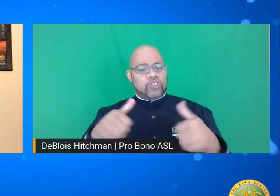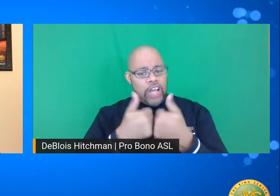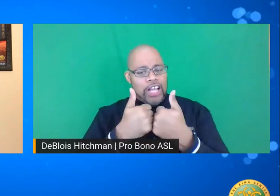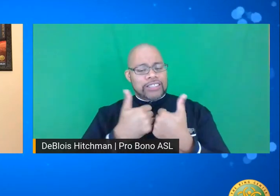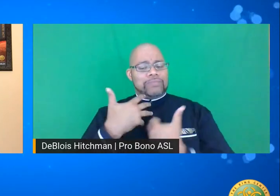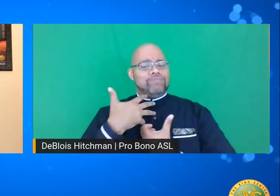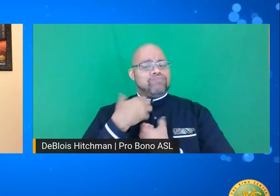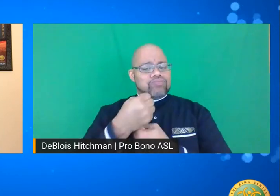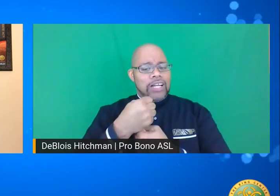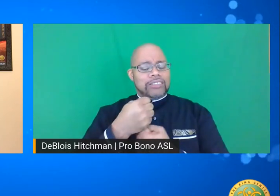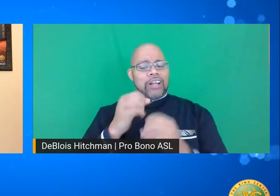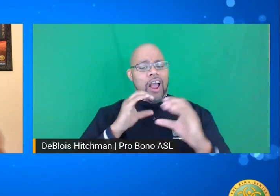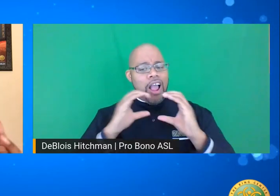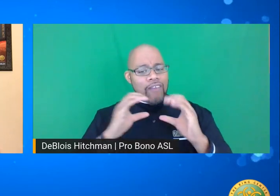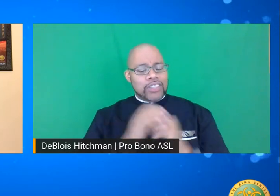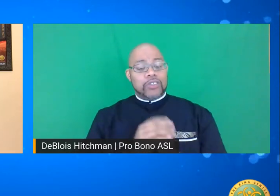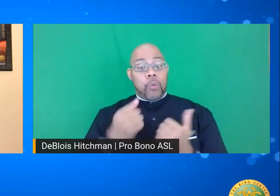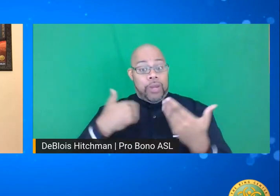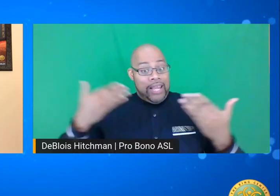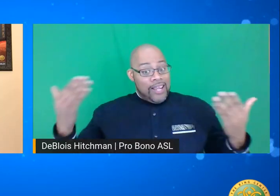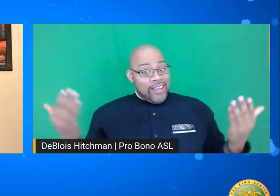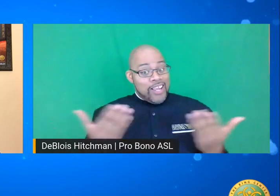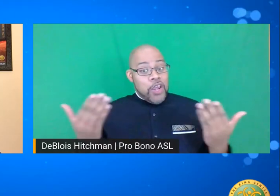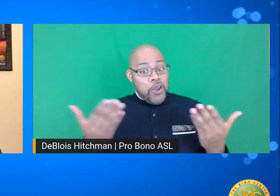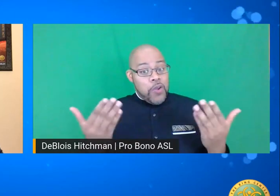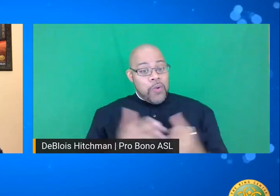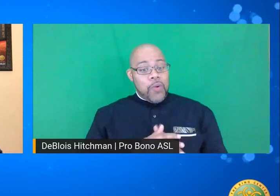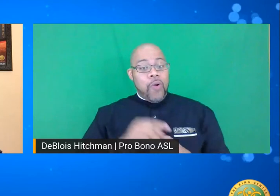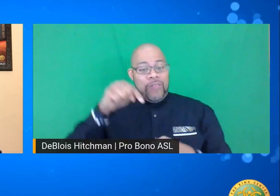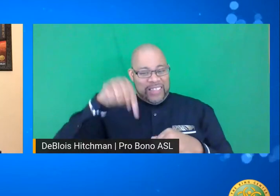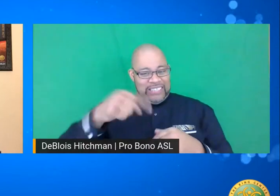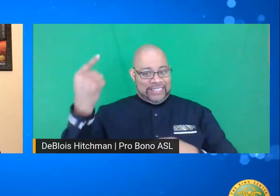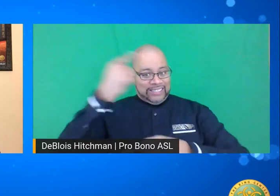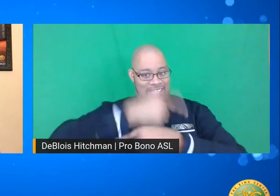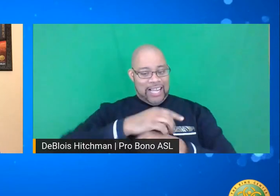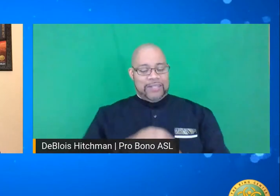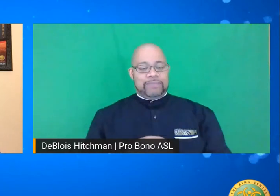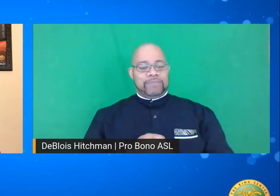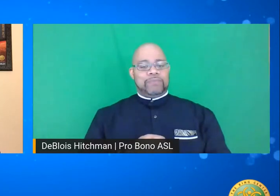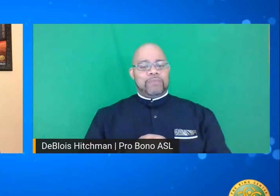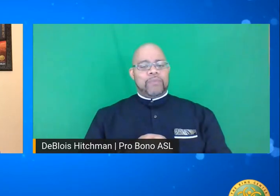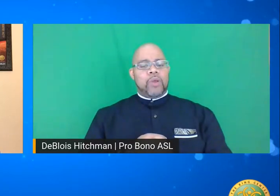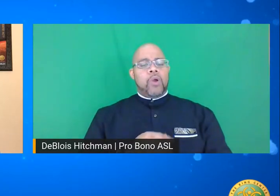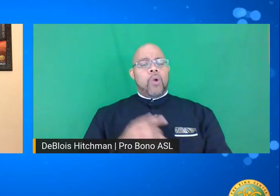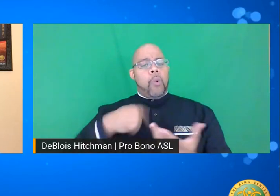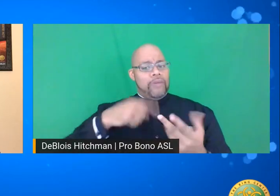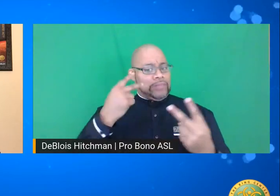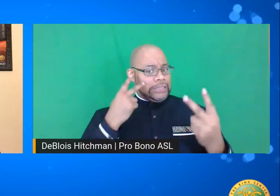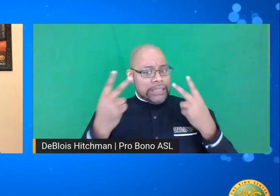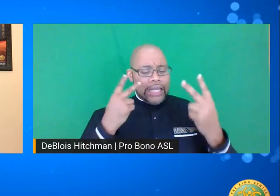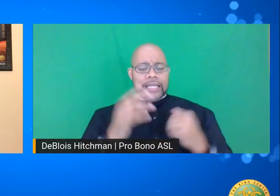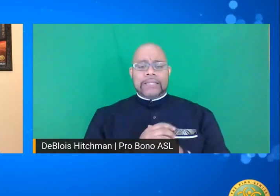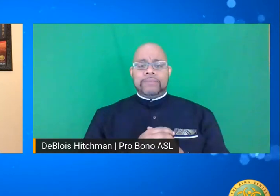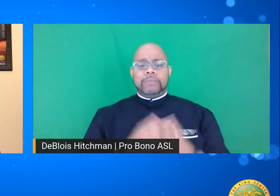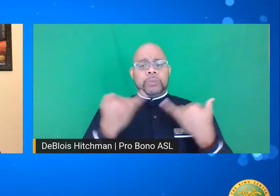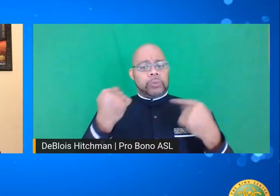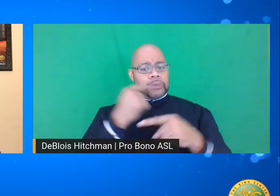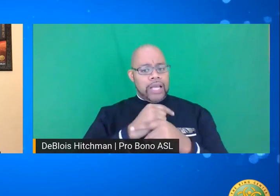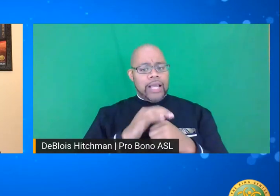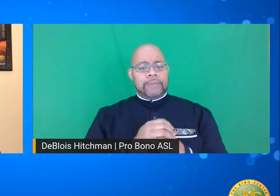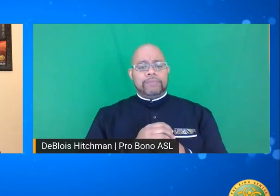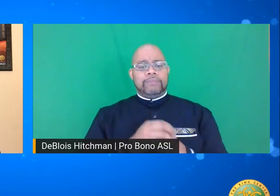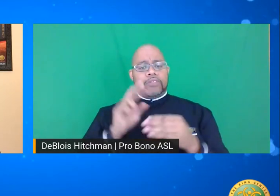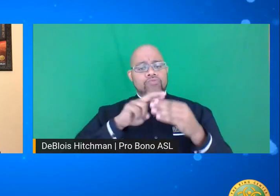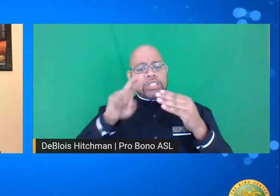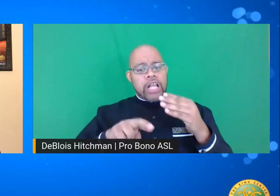courageous conversations. And so we're here on this day. Well, certainly we've seen today the